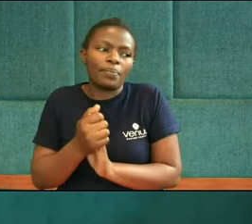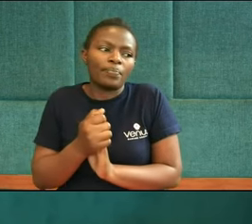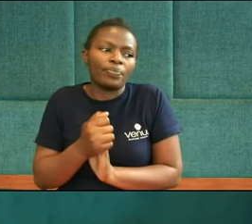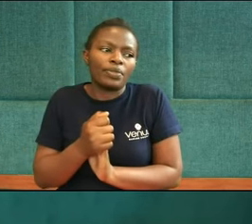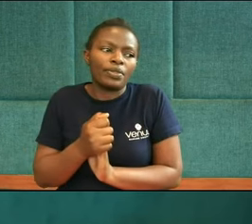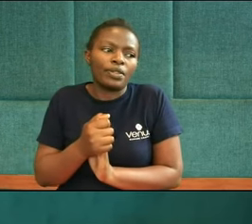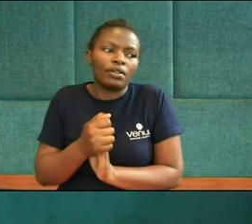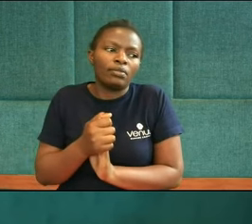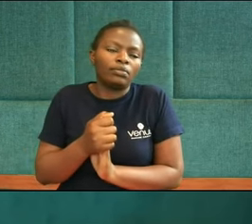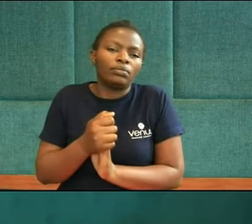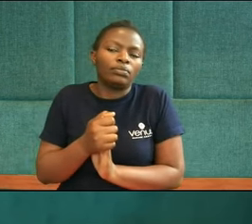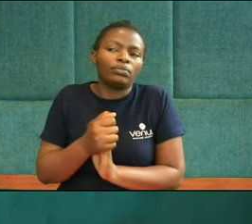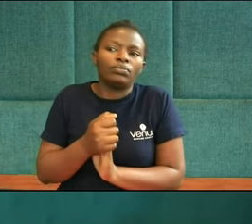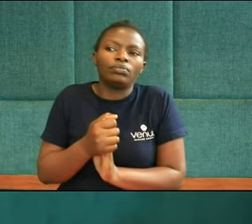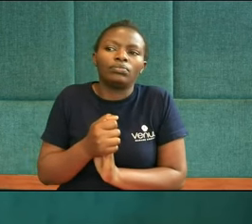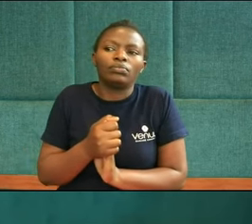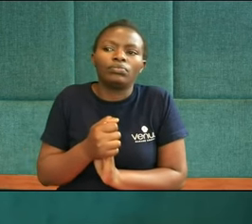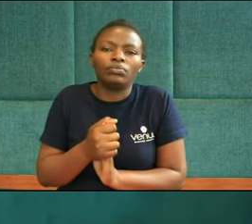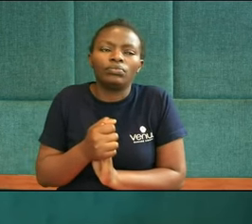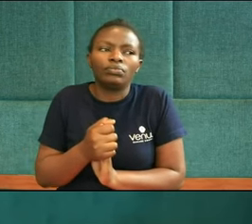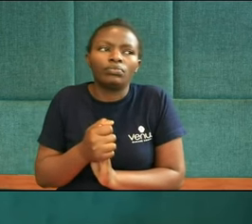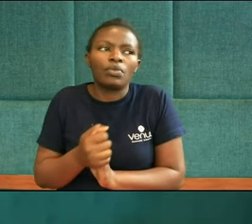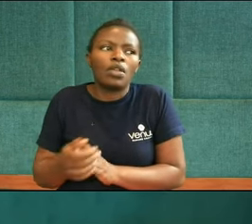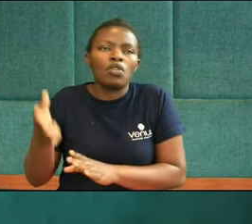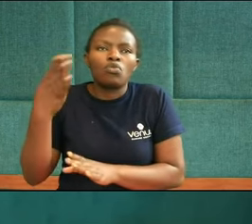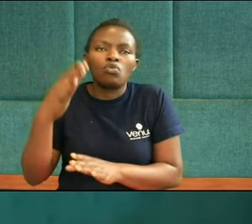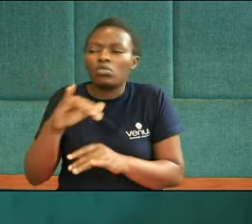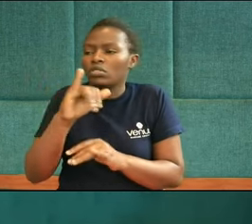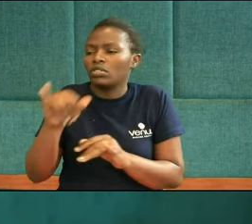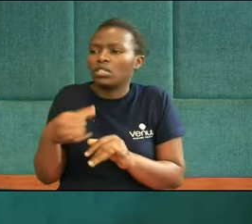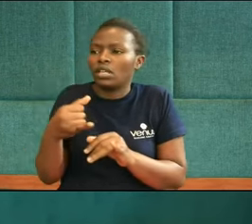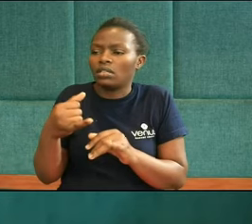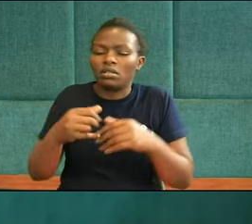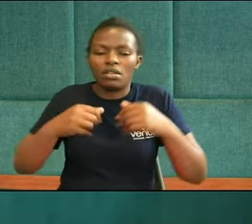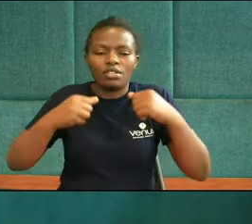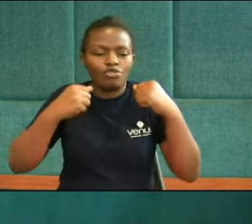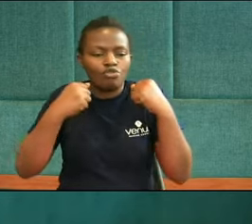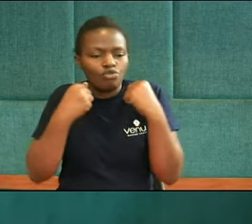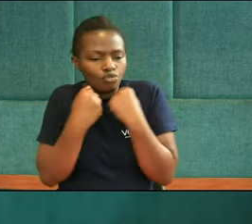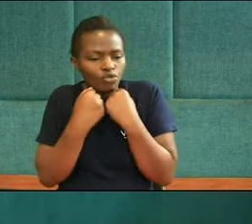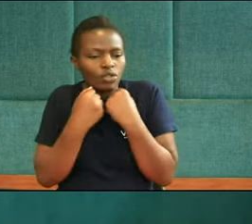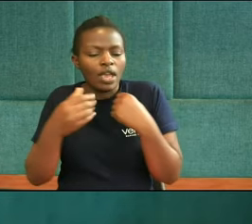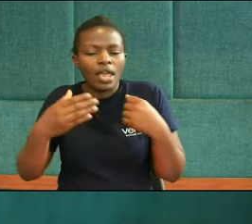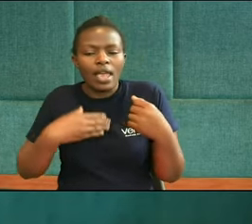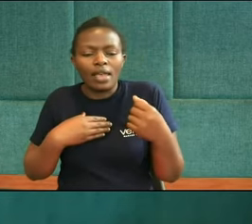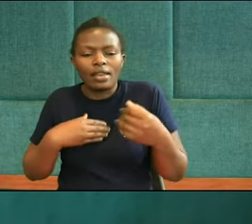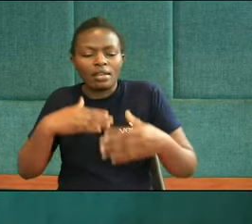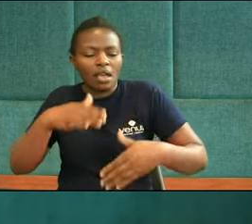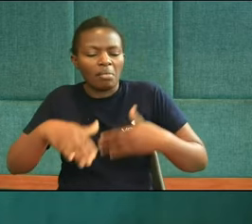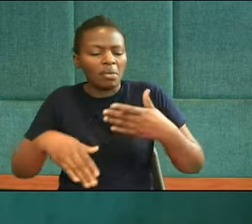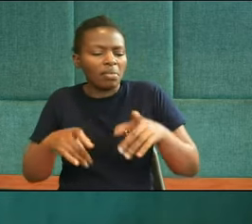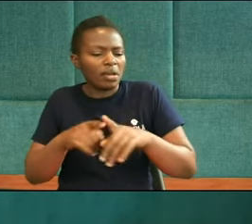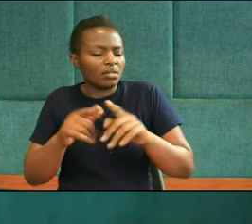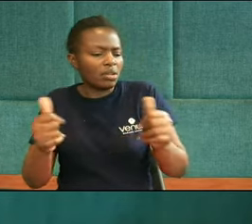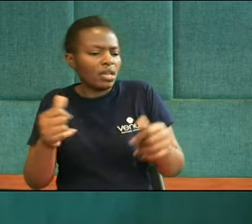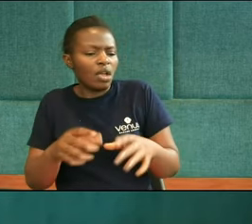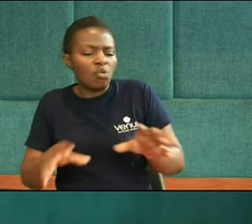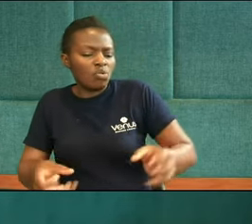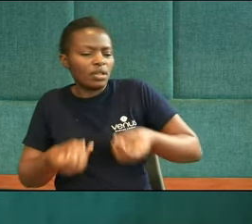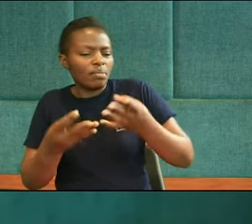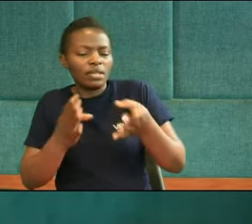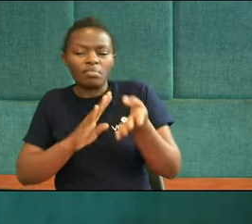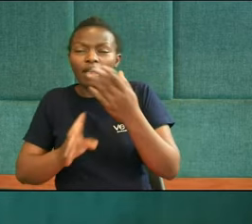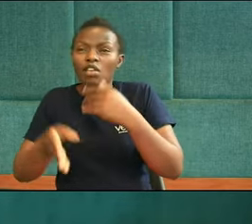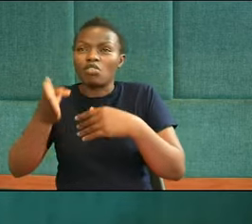just You know He was just shocked And excited And he was amazed By